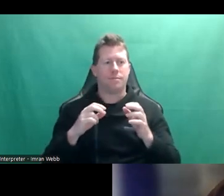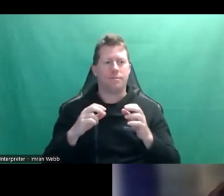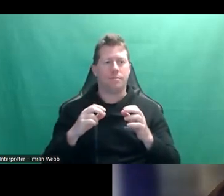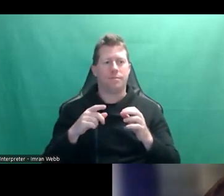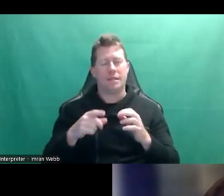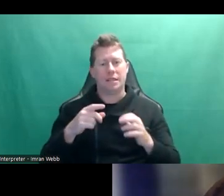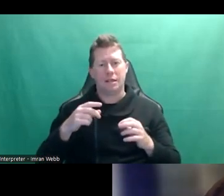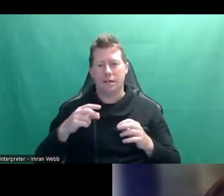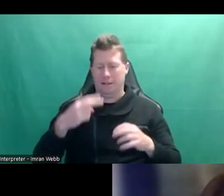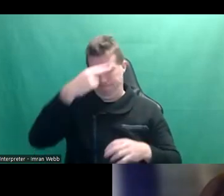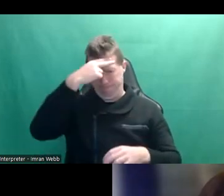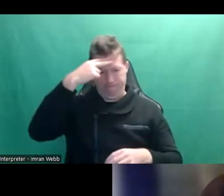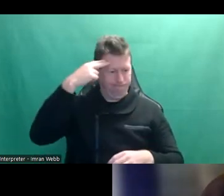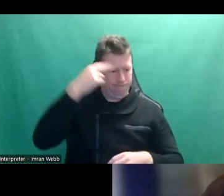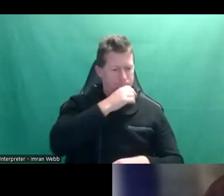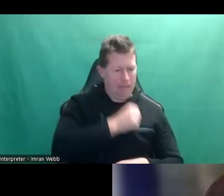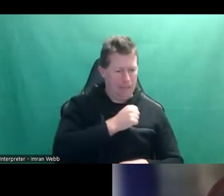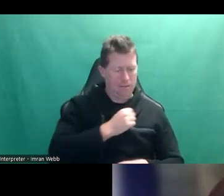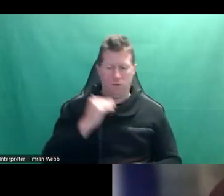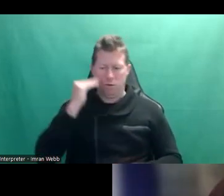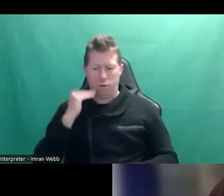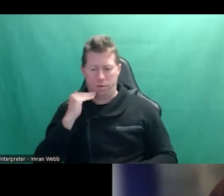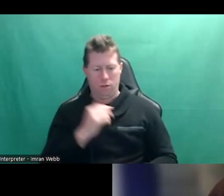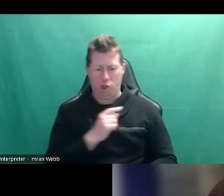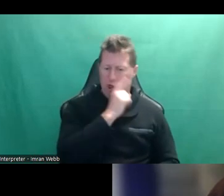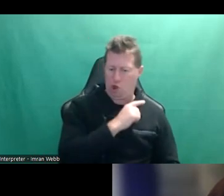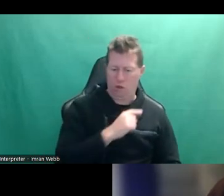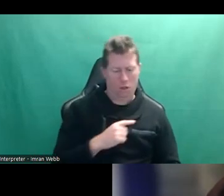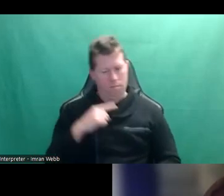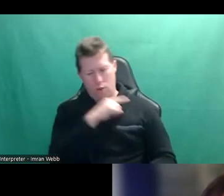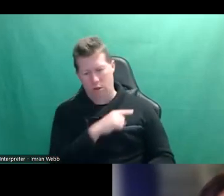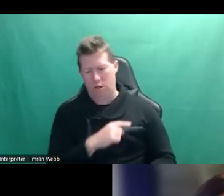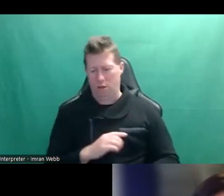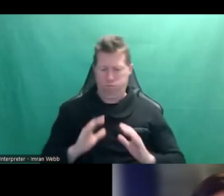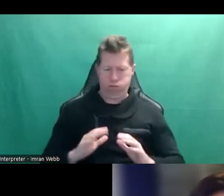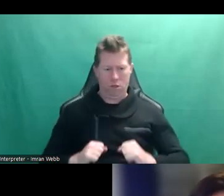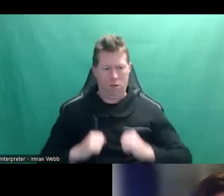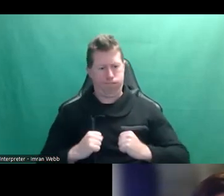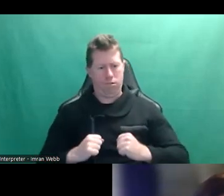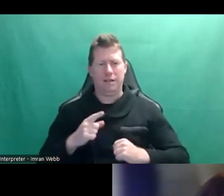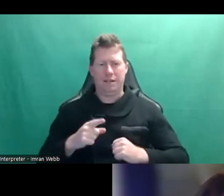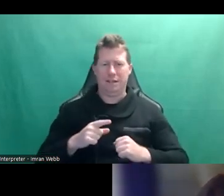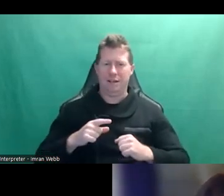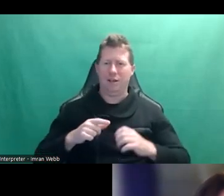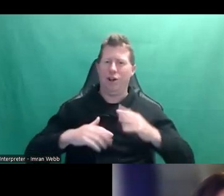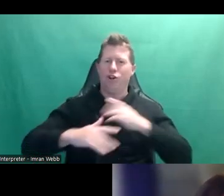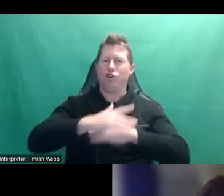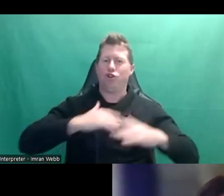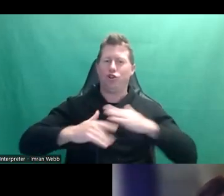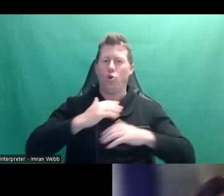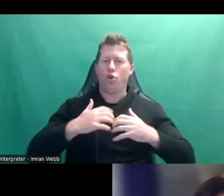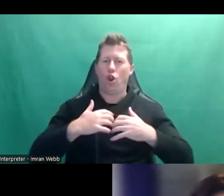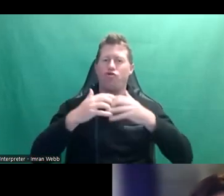be a man and a woman or a girl and a boy are very socially constructed, if I can be a little bit